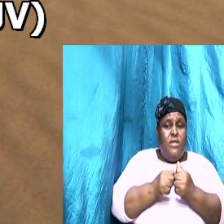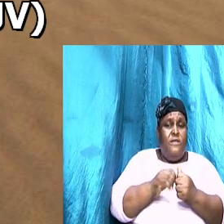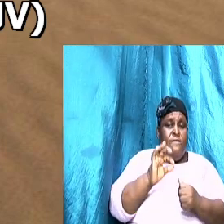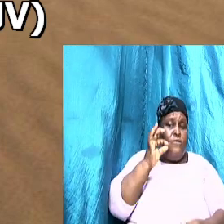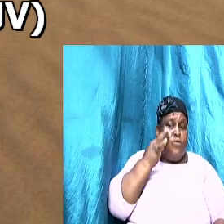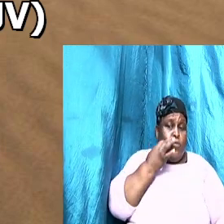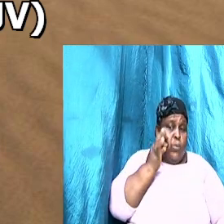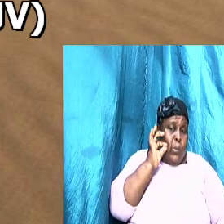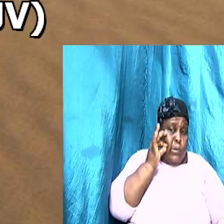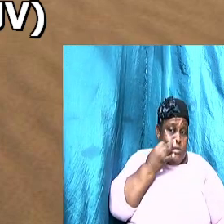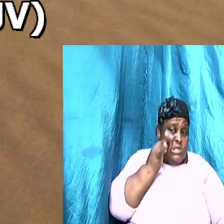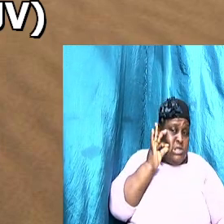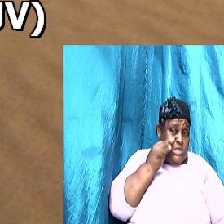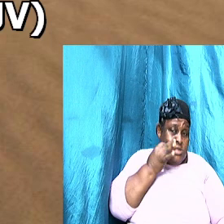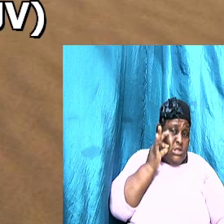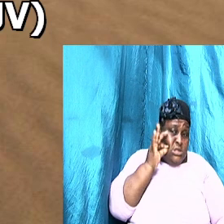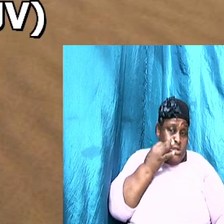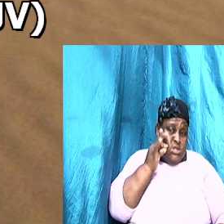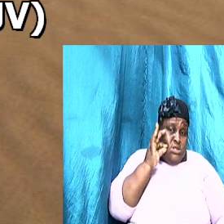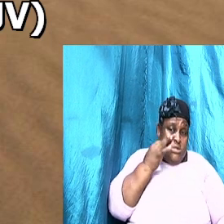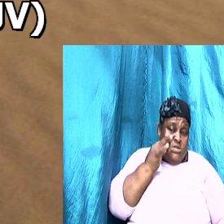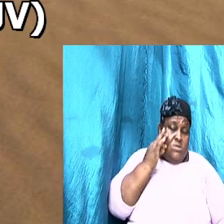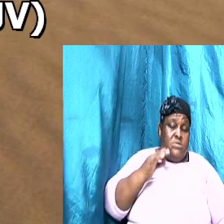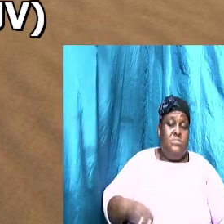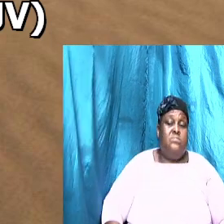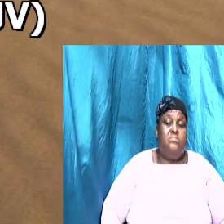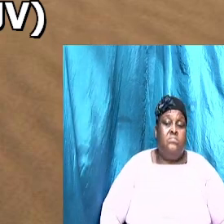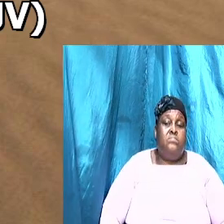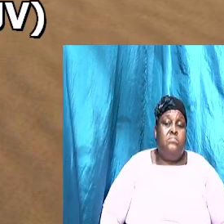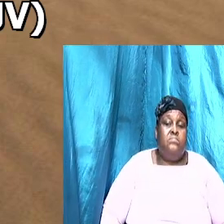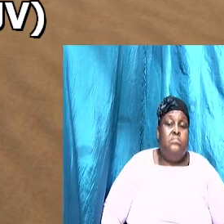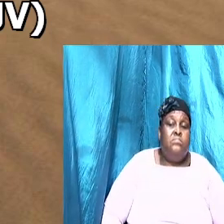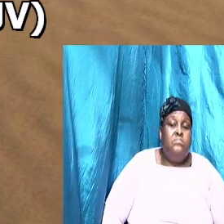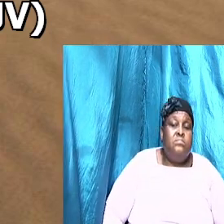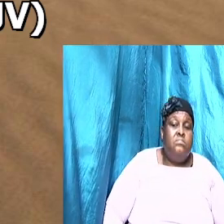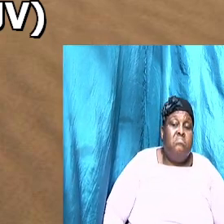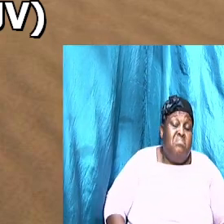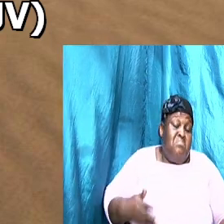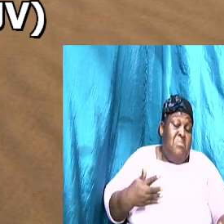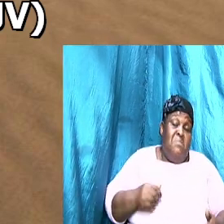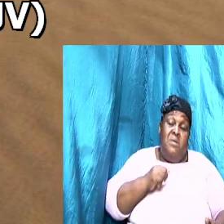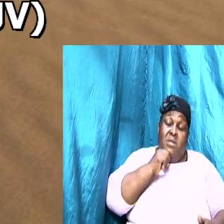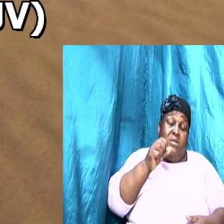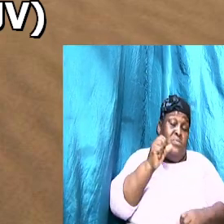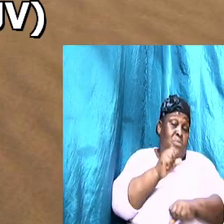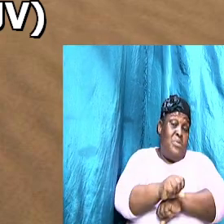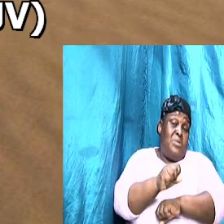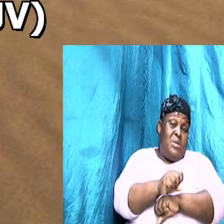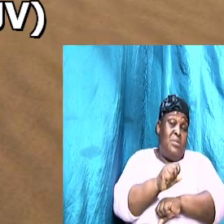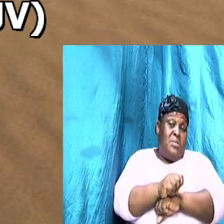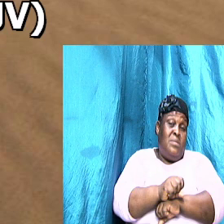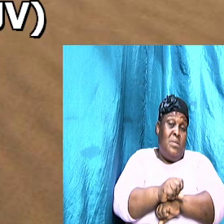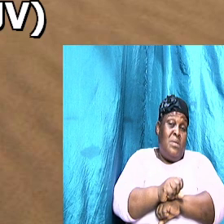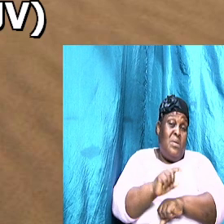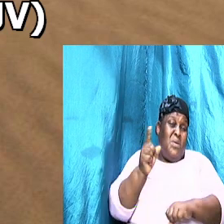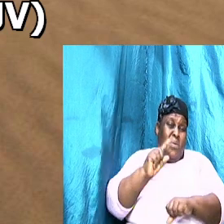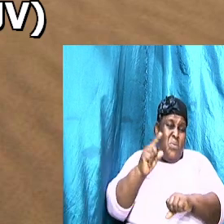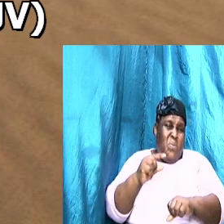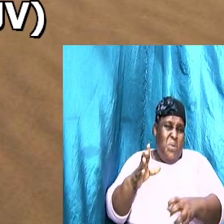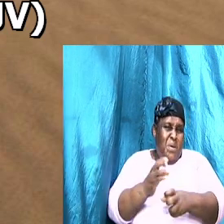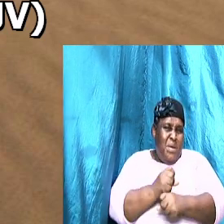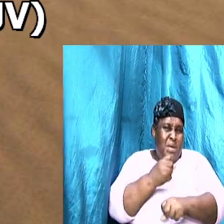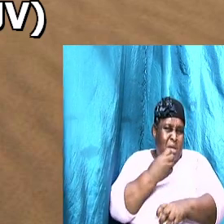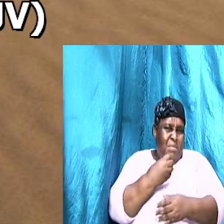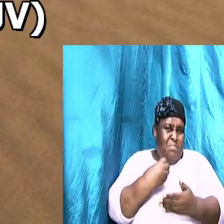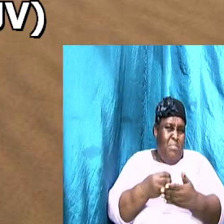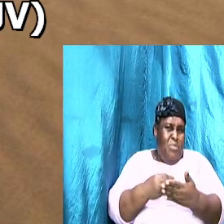that's very significant because maybe she wasn't even working how will she get money from to buy